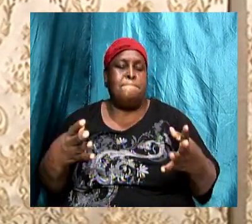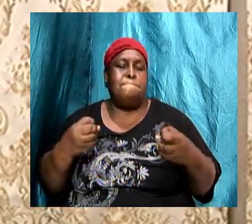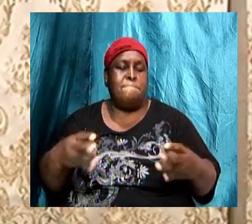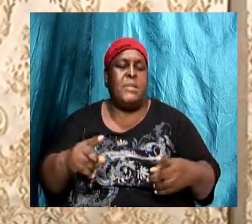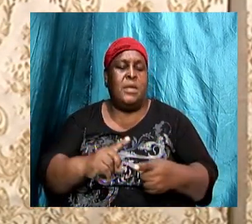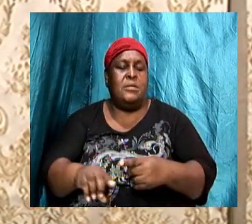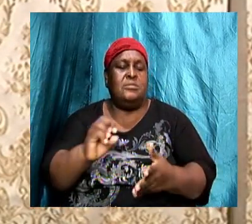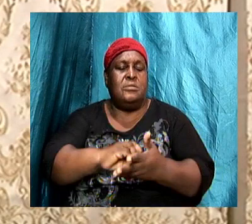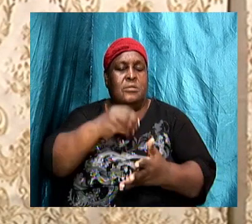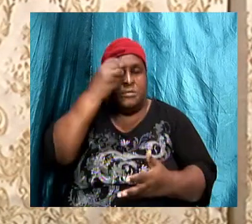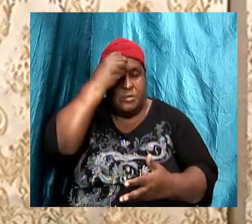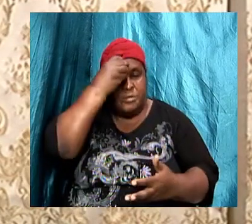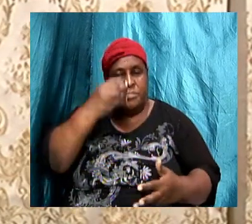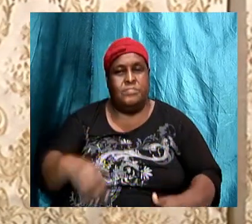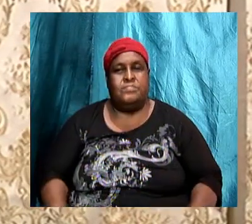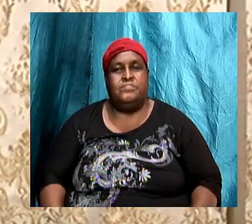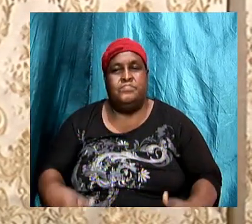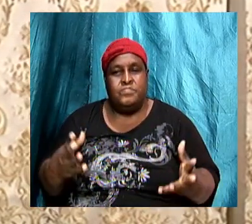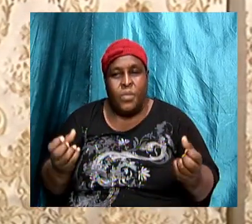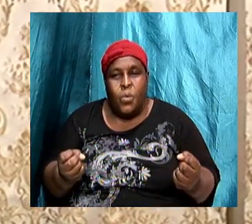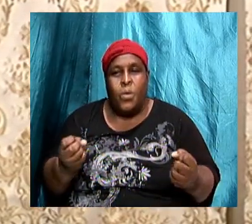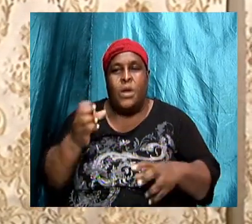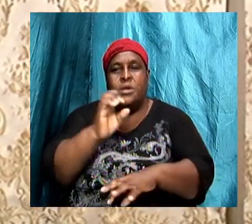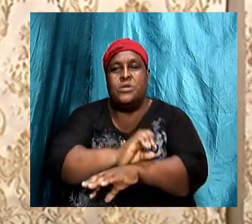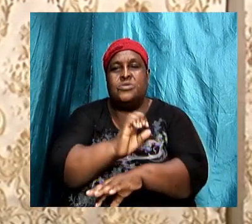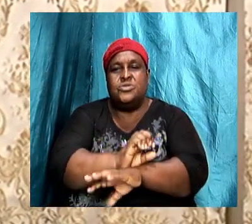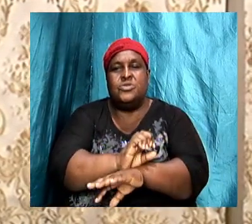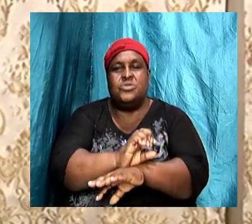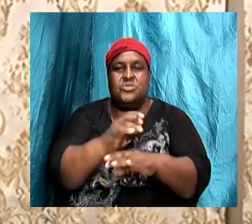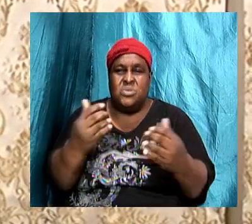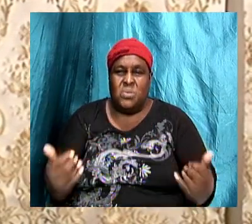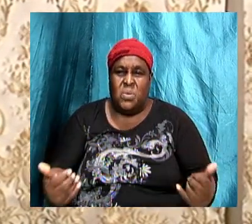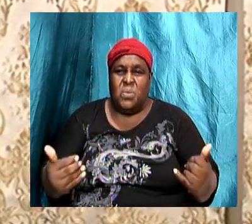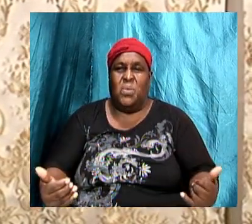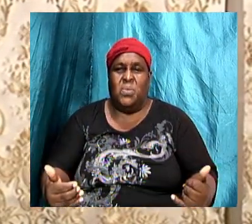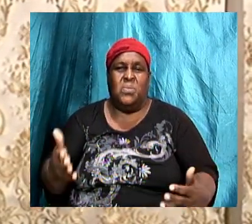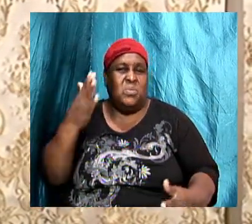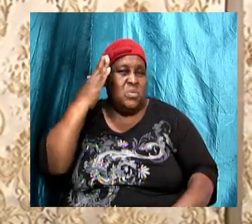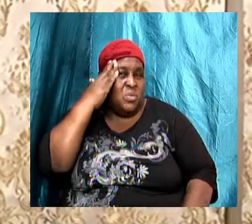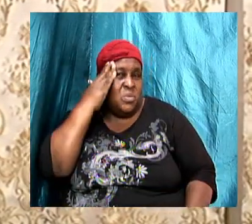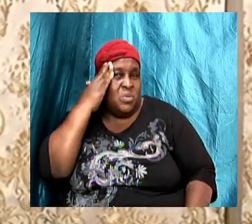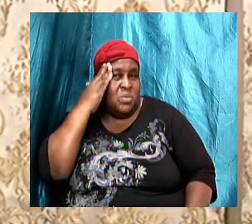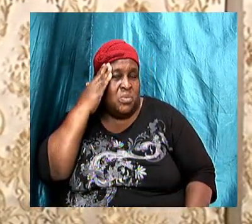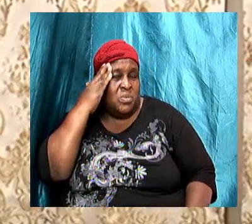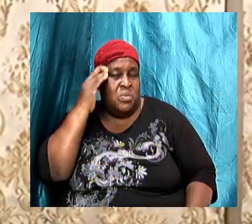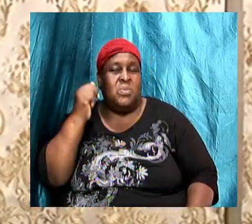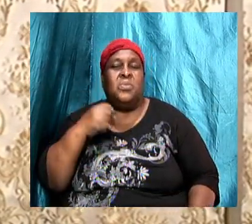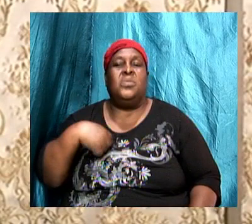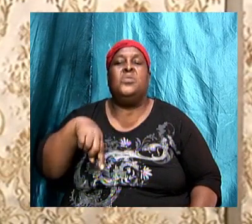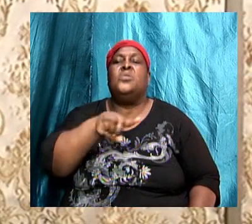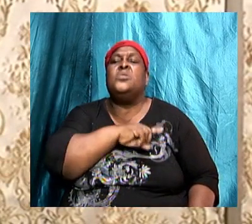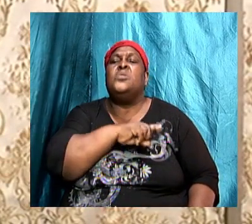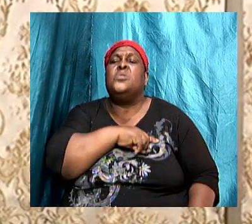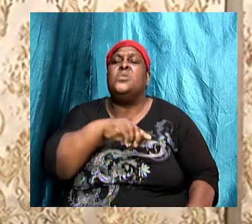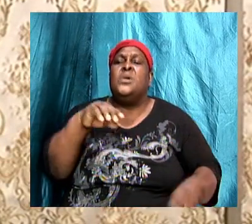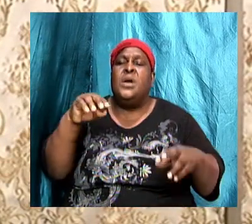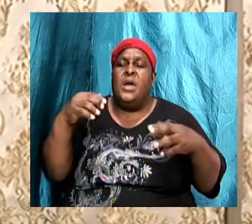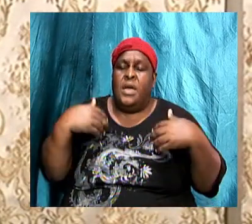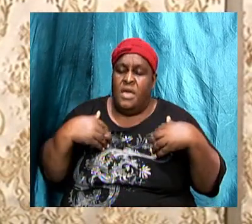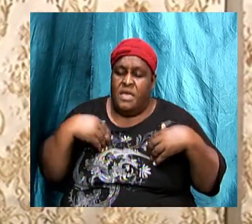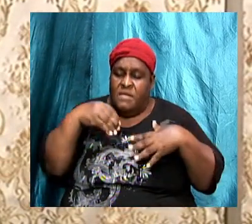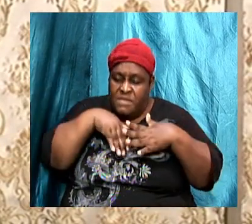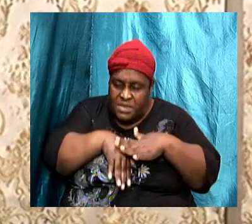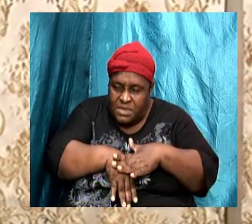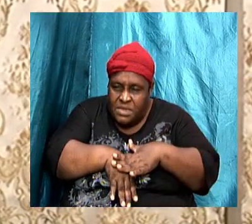learn. I want the church of this 21st century to know that we have it inside of us